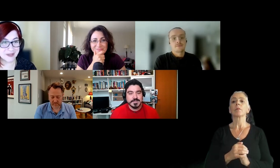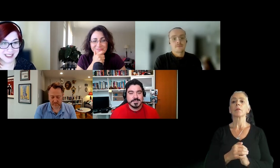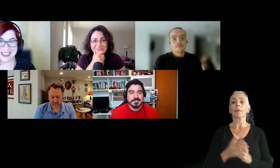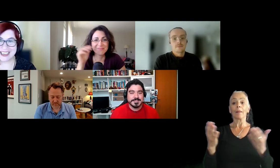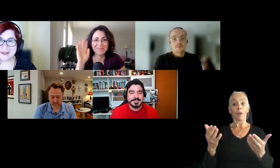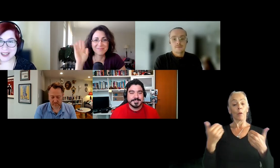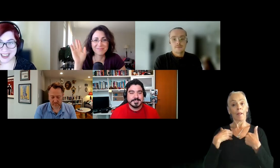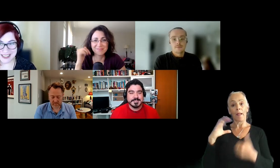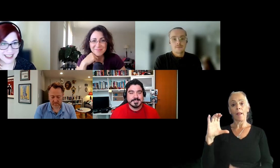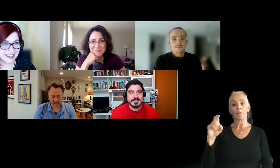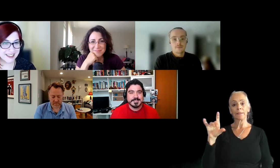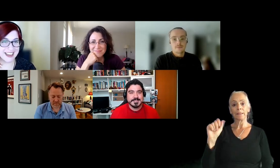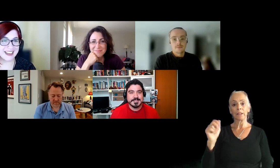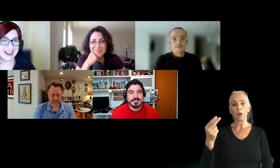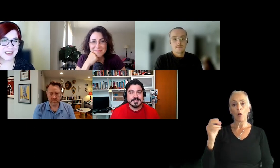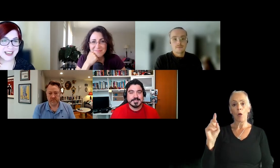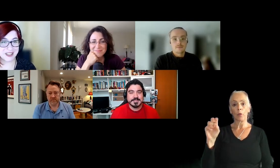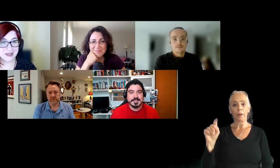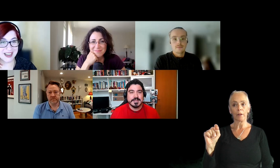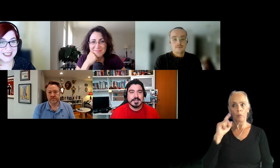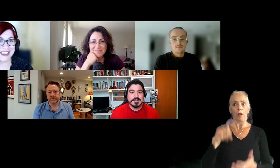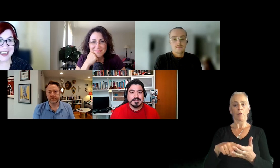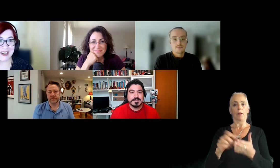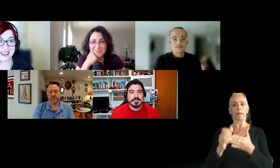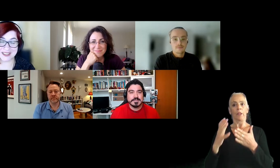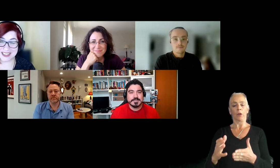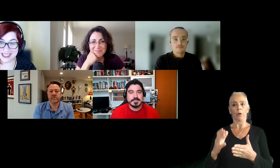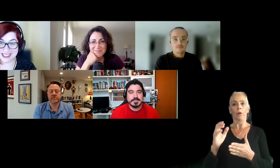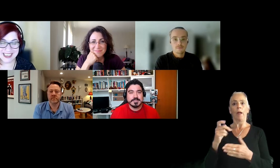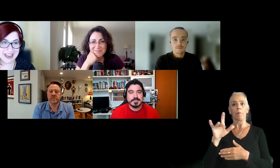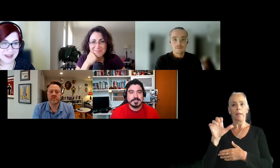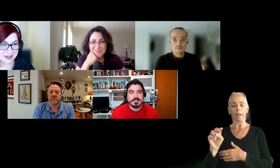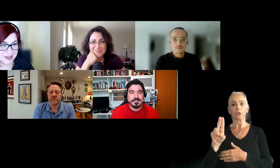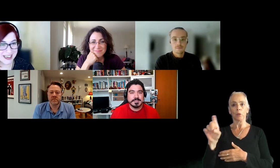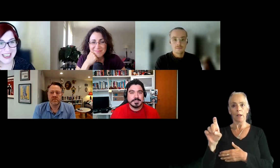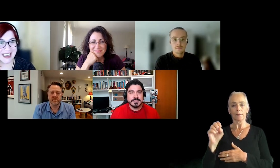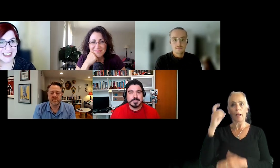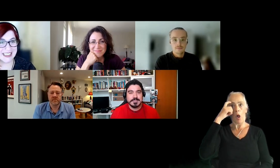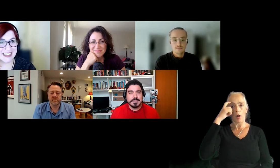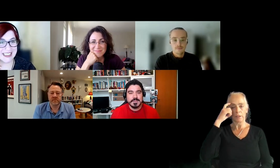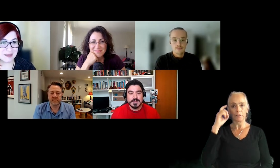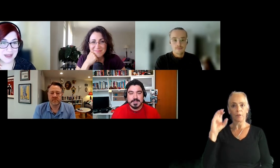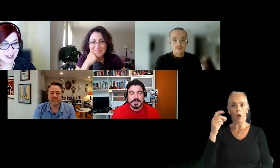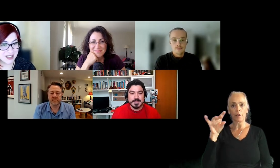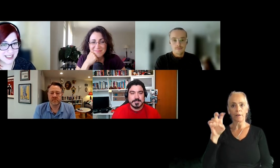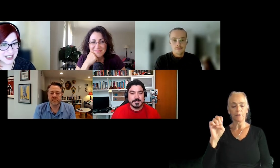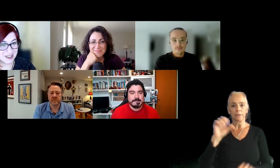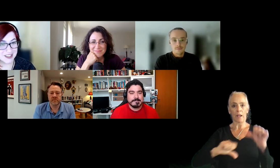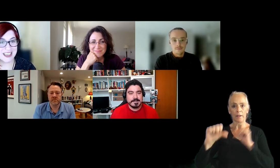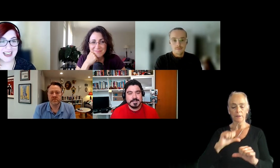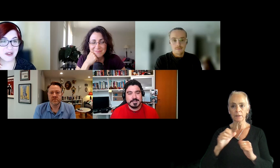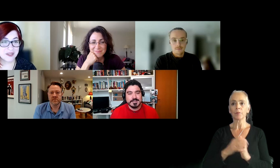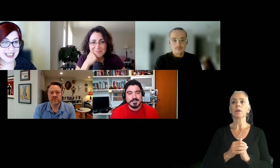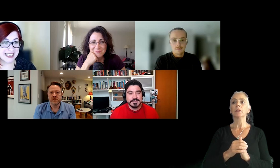Celia Rodin, recognized leader in application UX and cognitive science in the gaming industry. Celia holds a PhD in